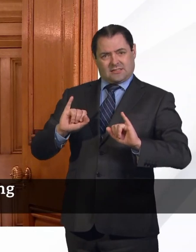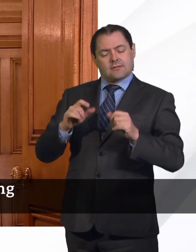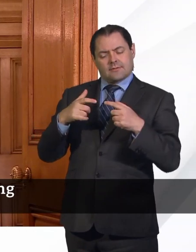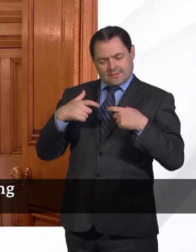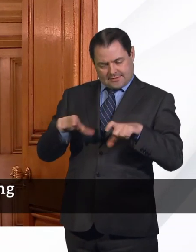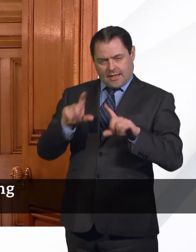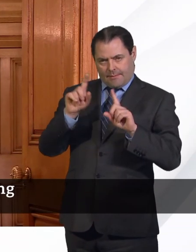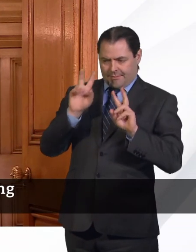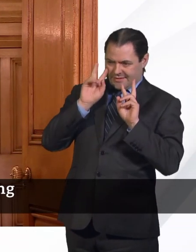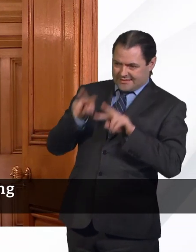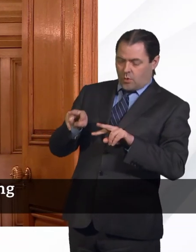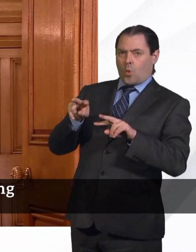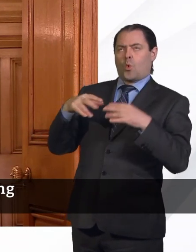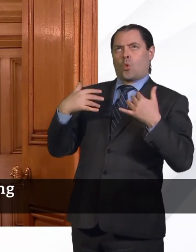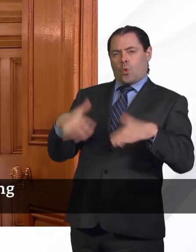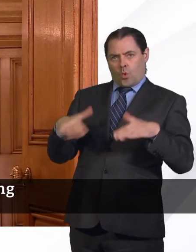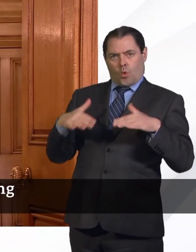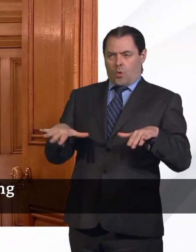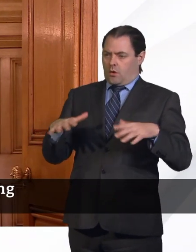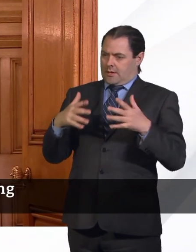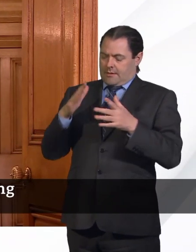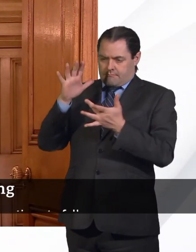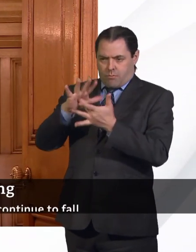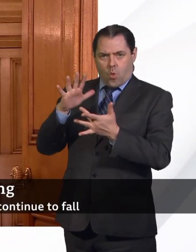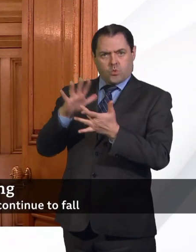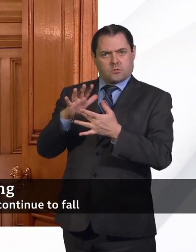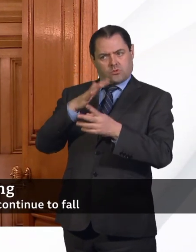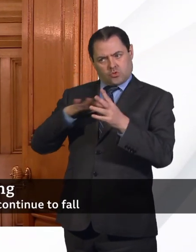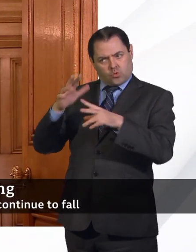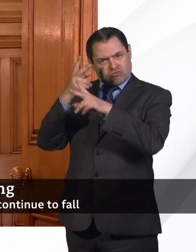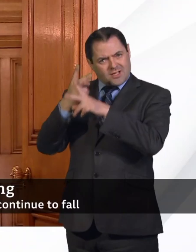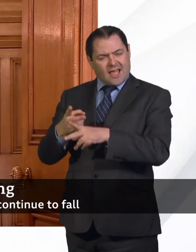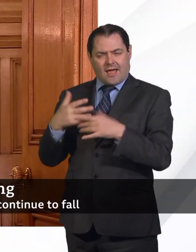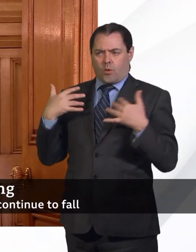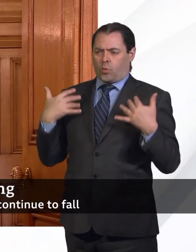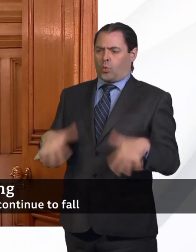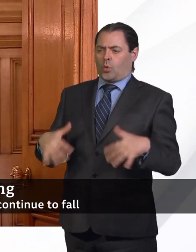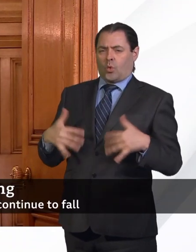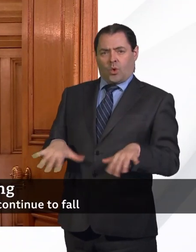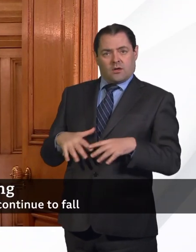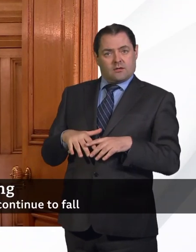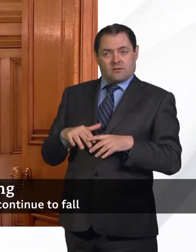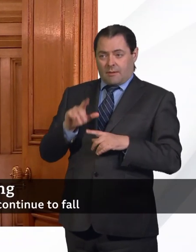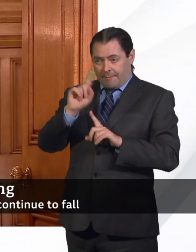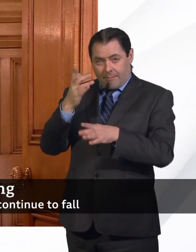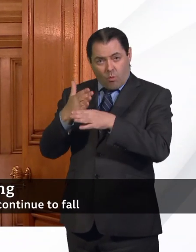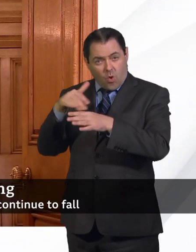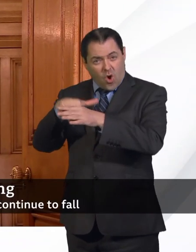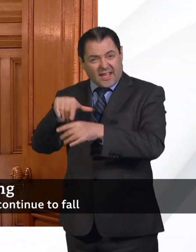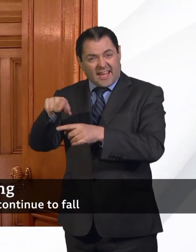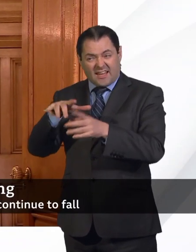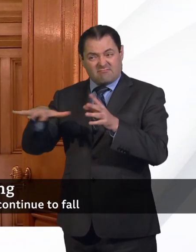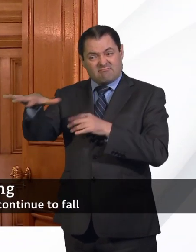recognised social care for just how important it is. And I think everybody who works in social care